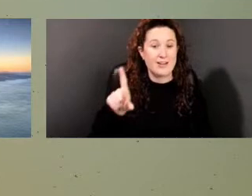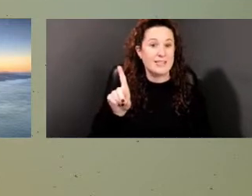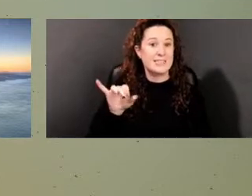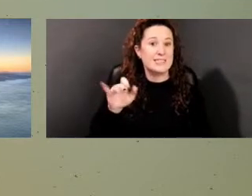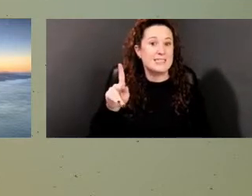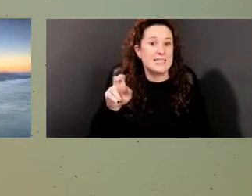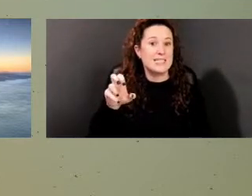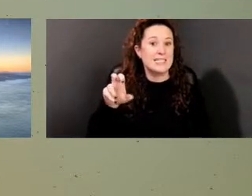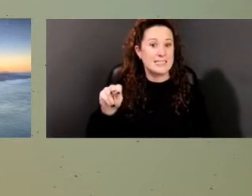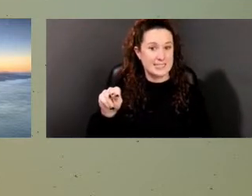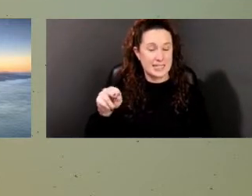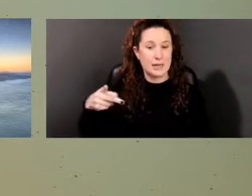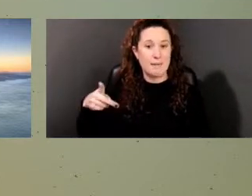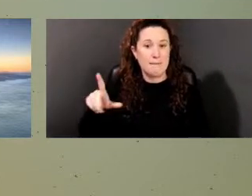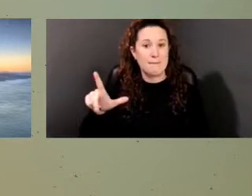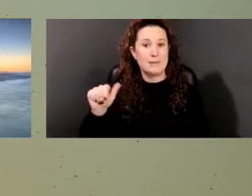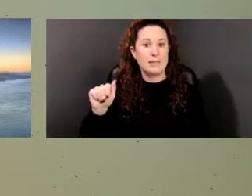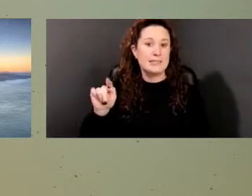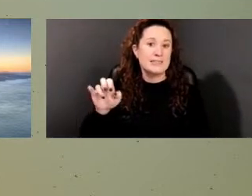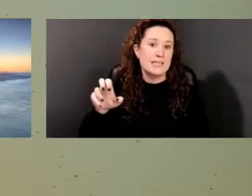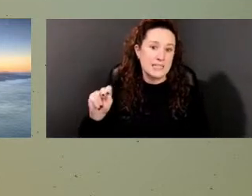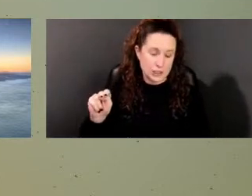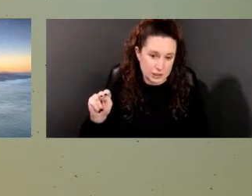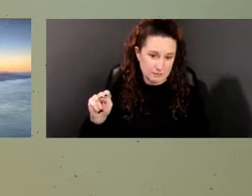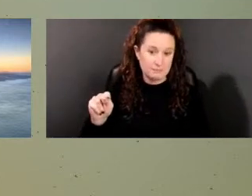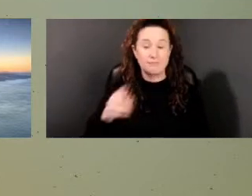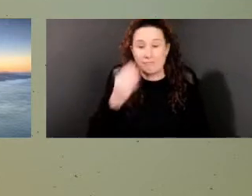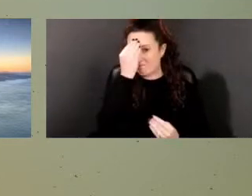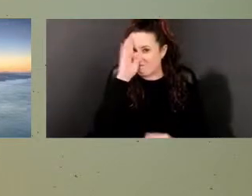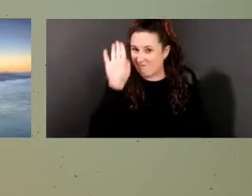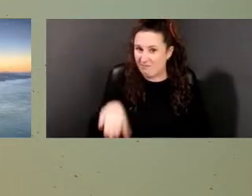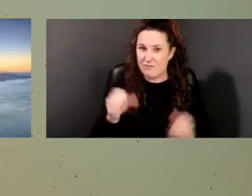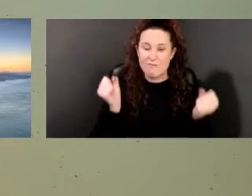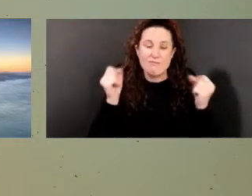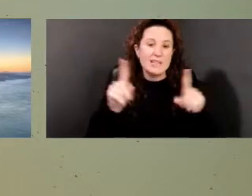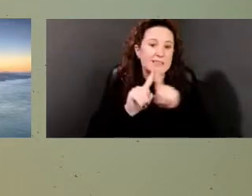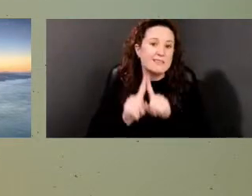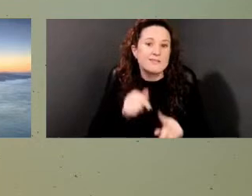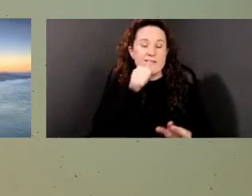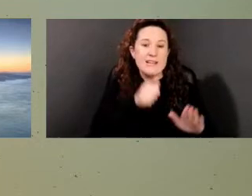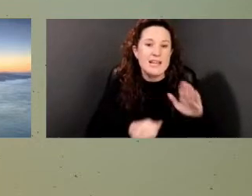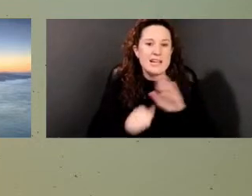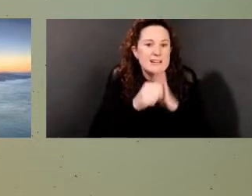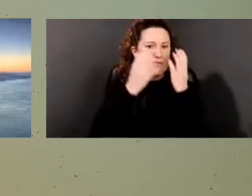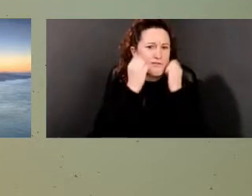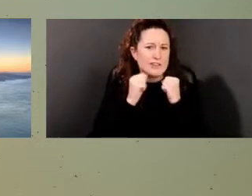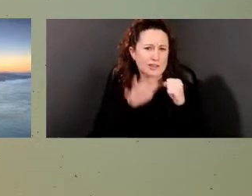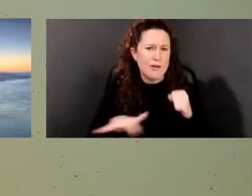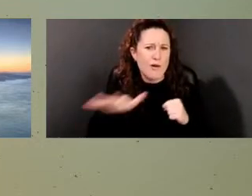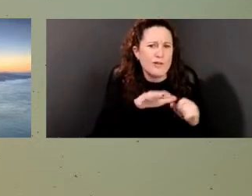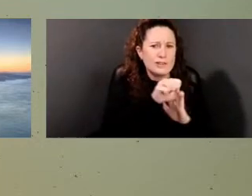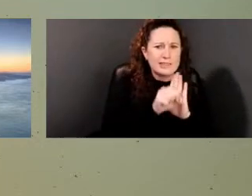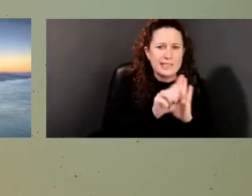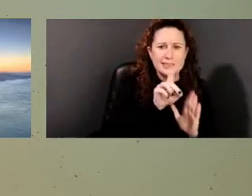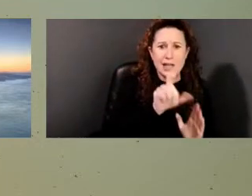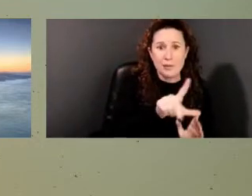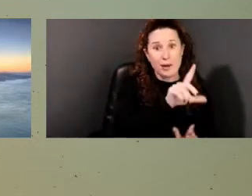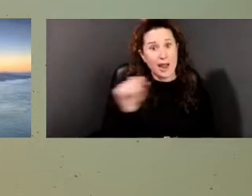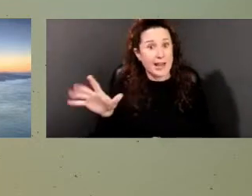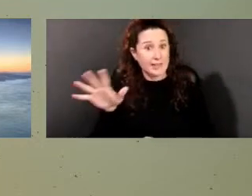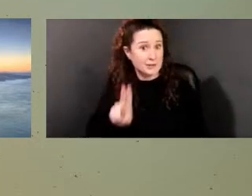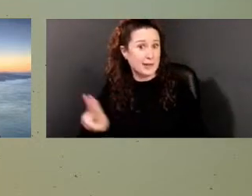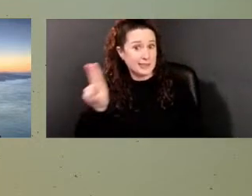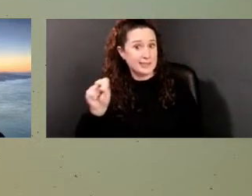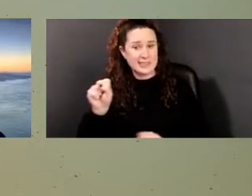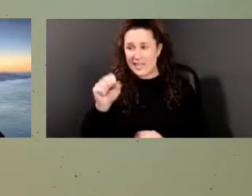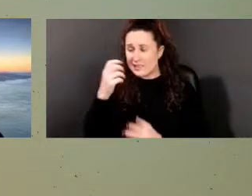hidden treasures throughout the state of Delaware and I suspect throughout the United States. But right now we want to focus on those